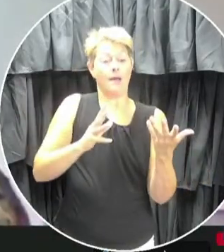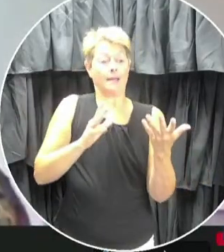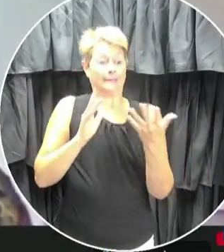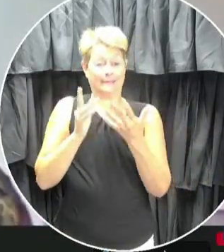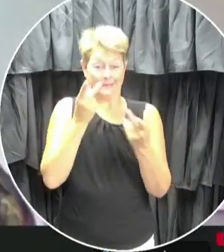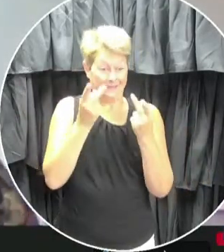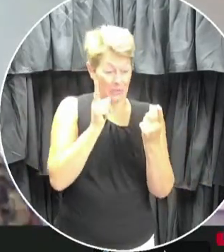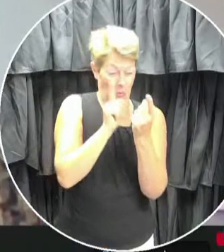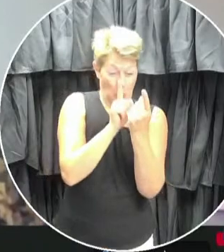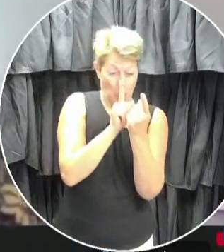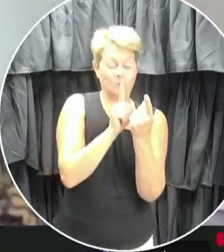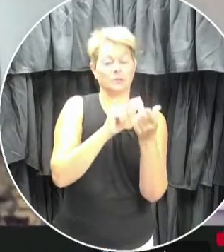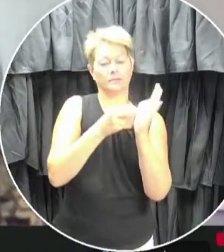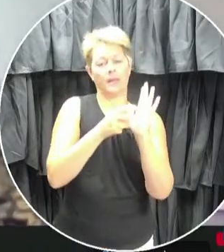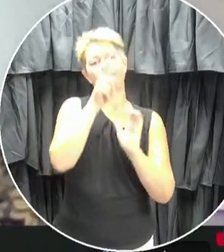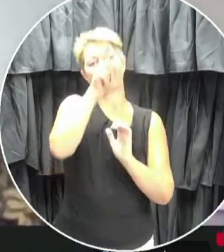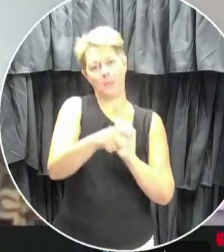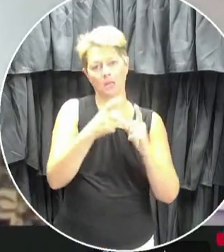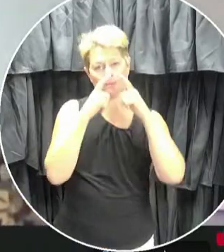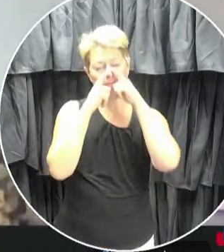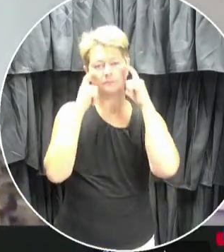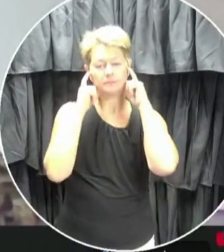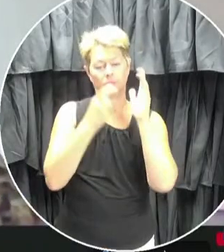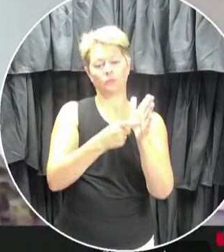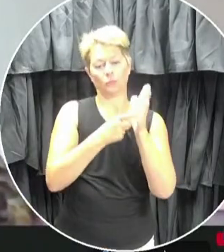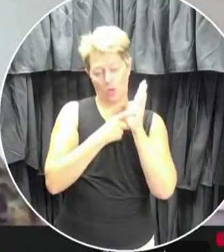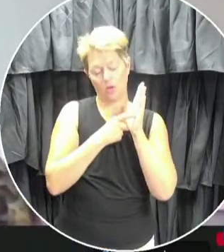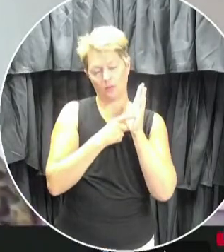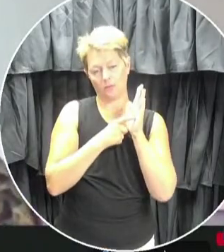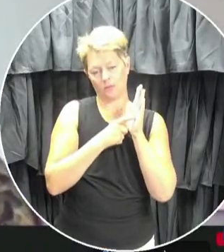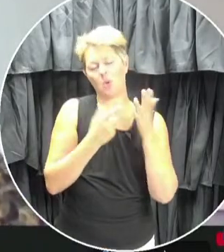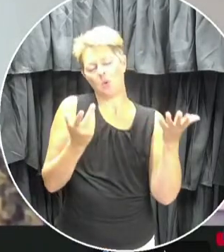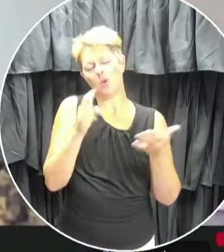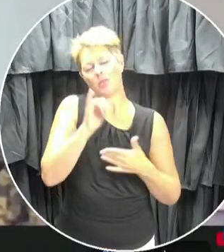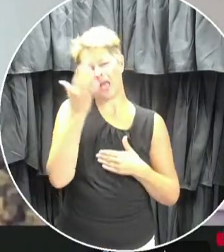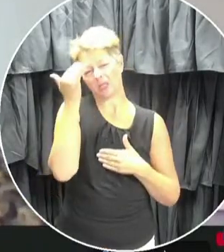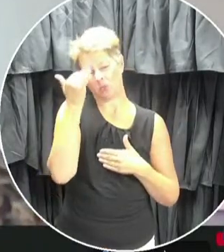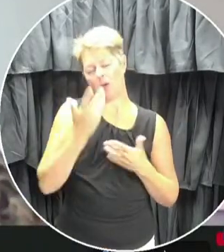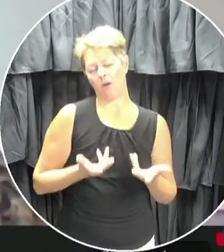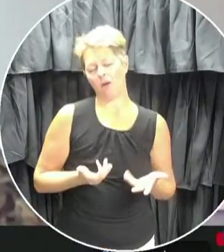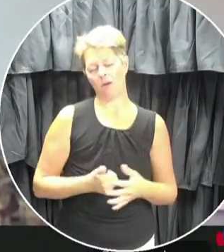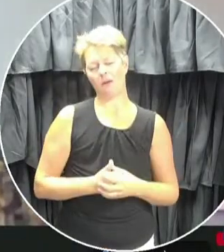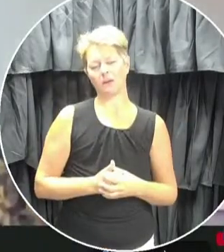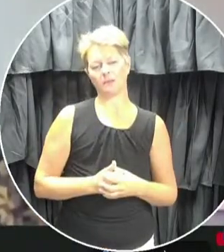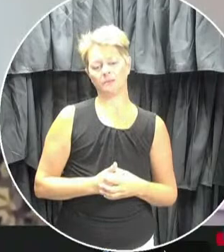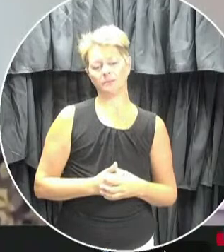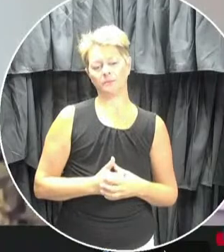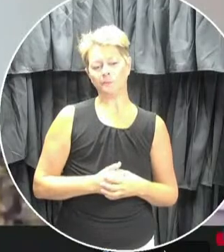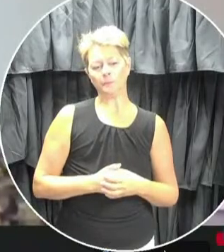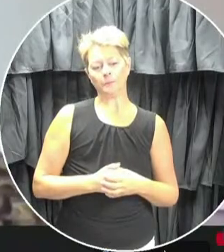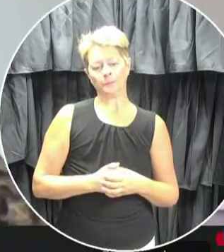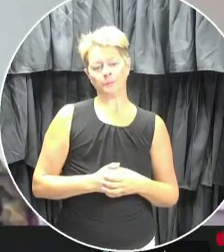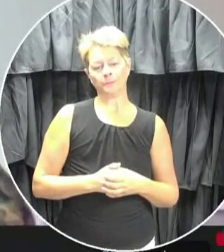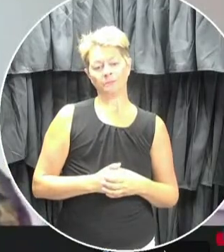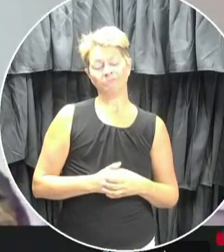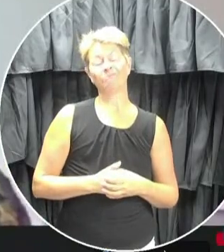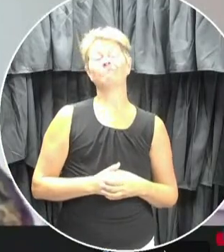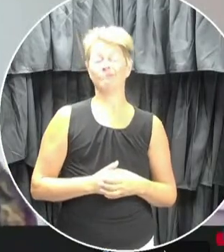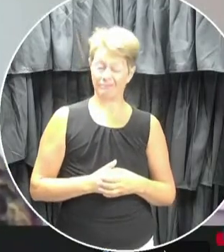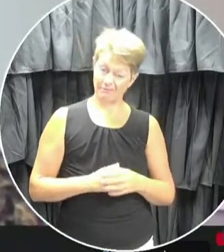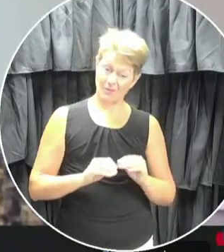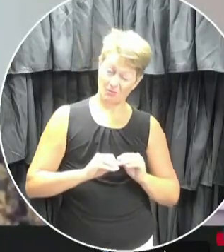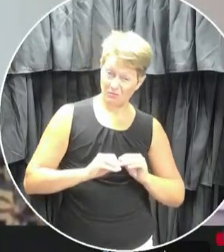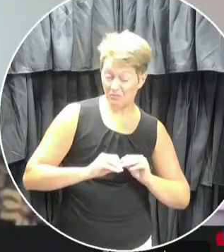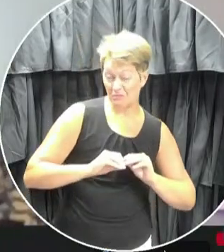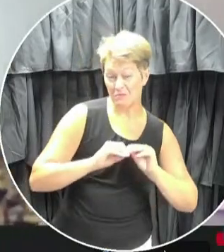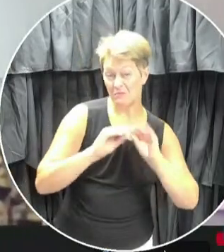contact with each other, then they will have to wear a mask. So that was our reasoning behind that decision. Obviously, as with anything,